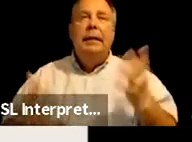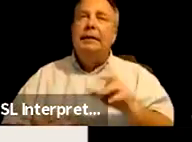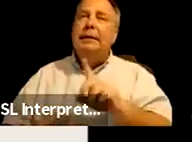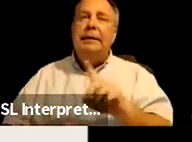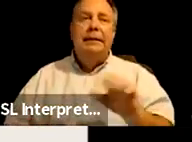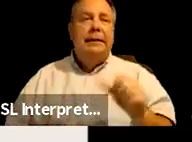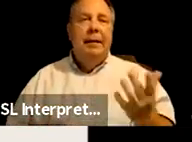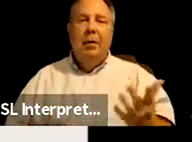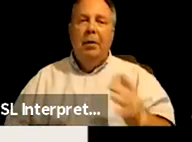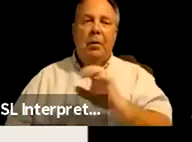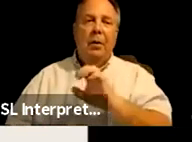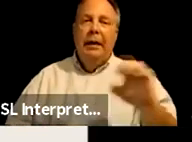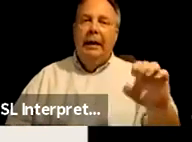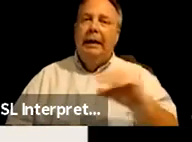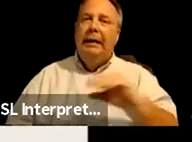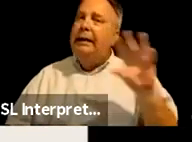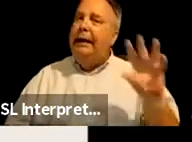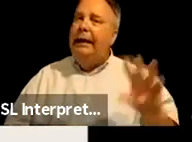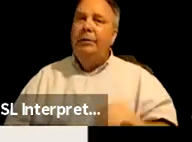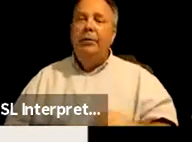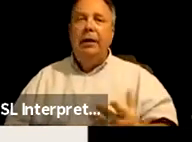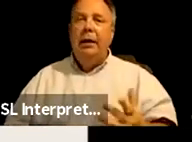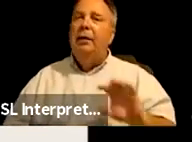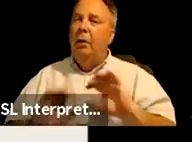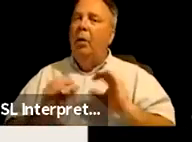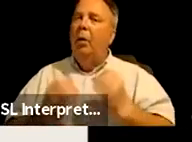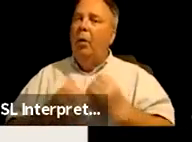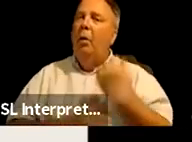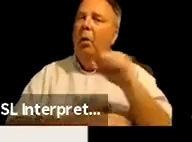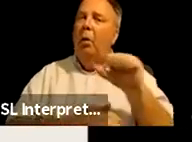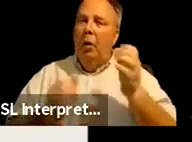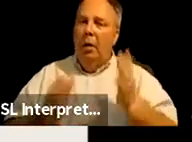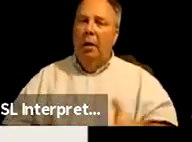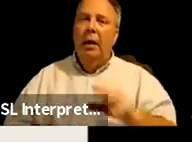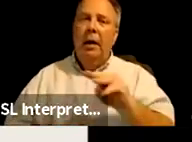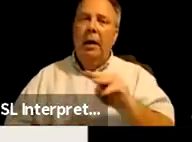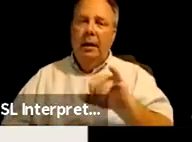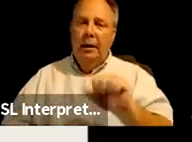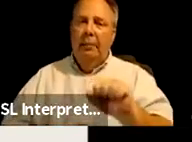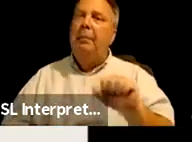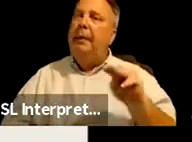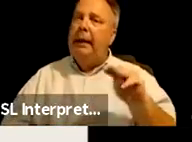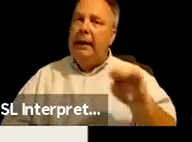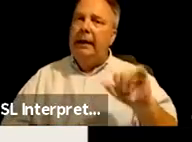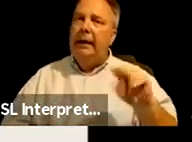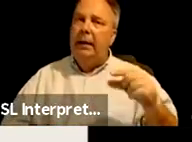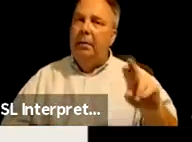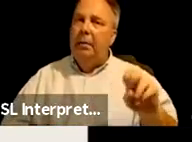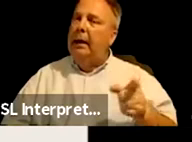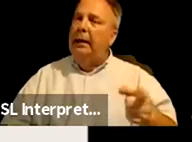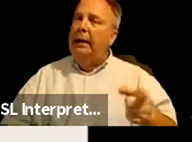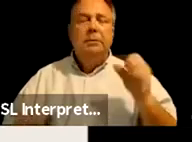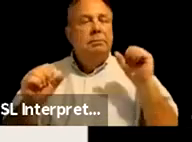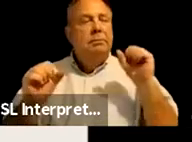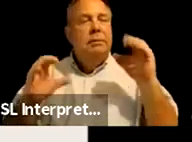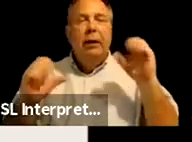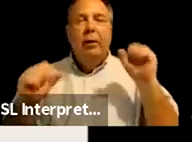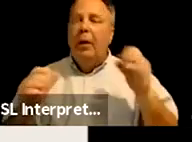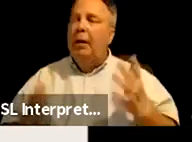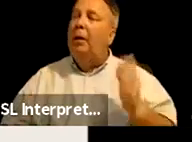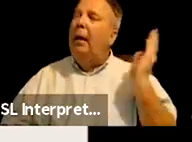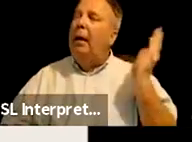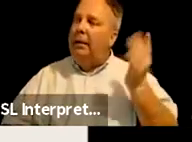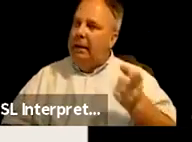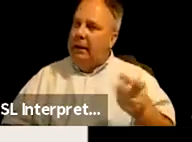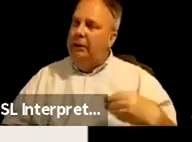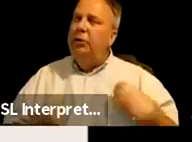East Asian, um, organizer, Mia Mingus. Mia is incredible. And in a speech they